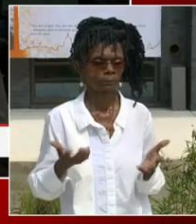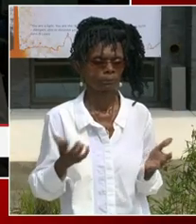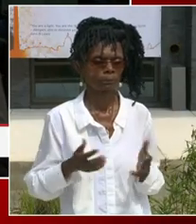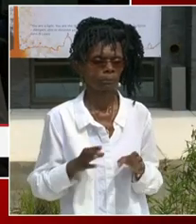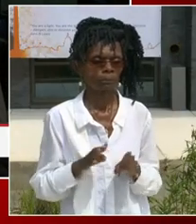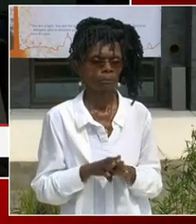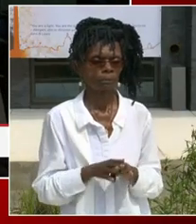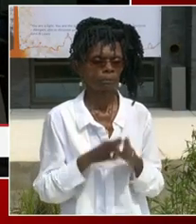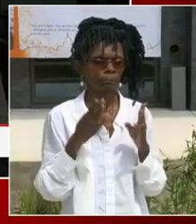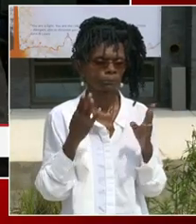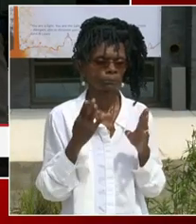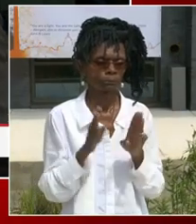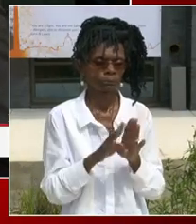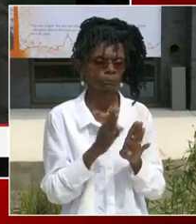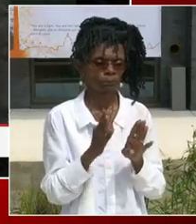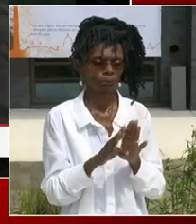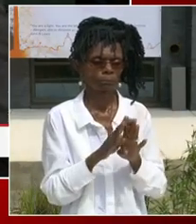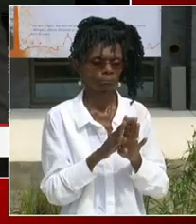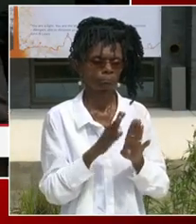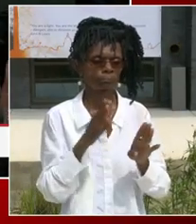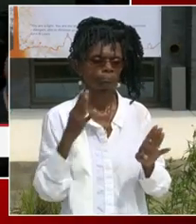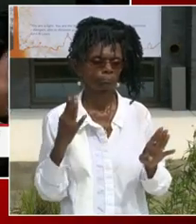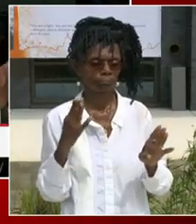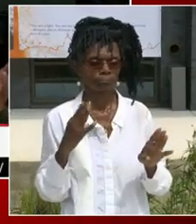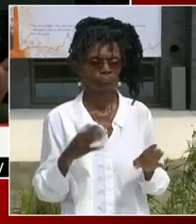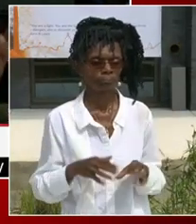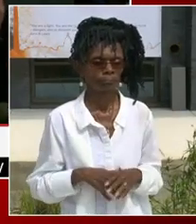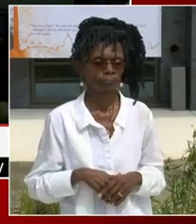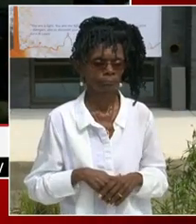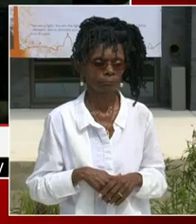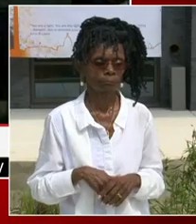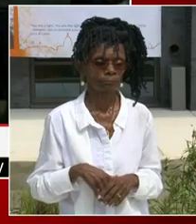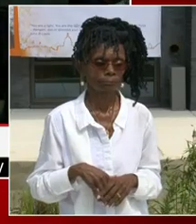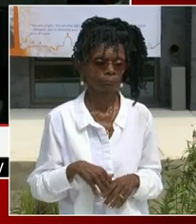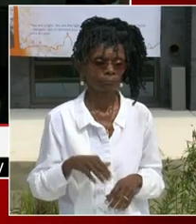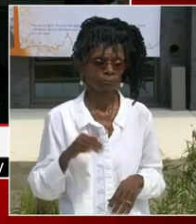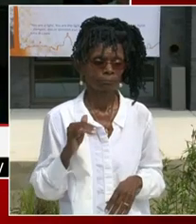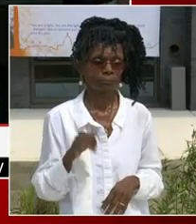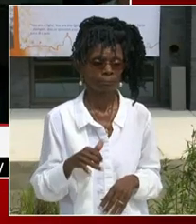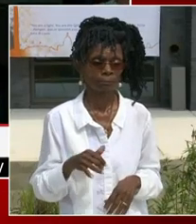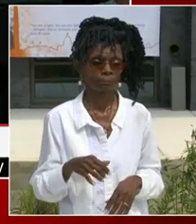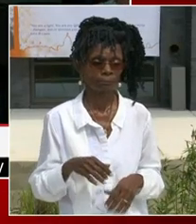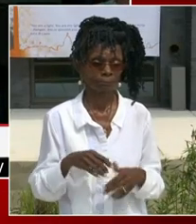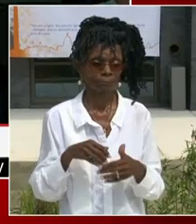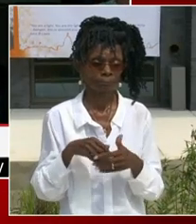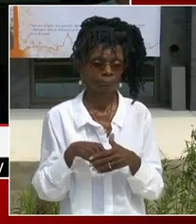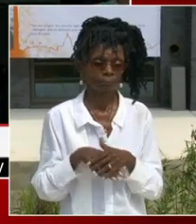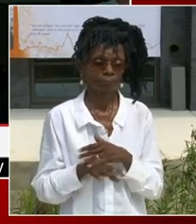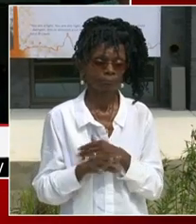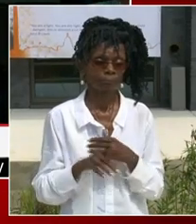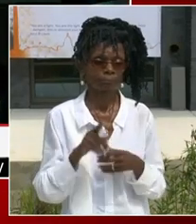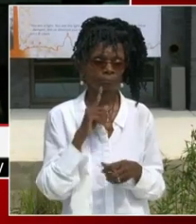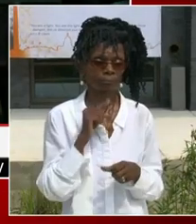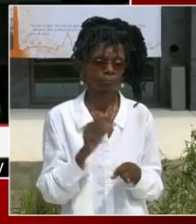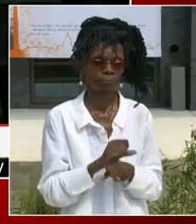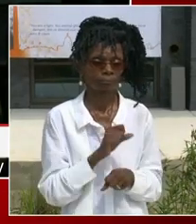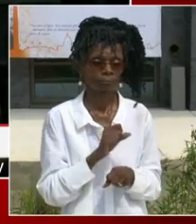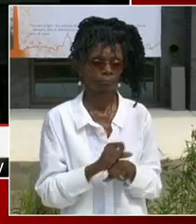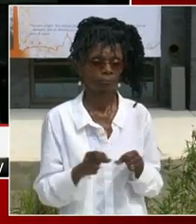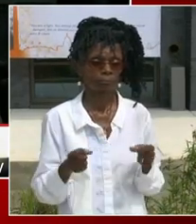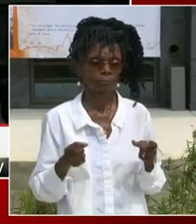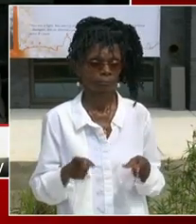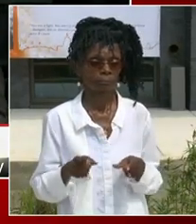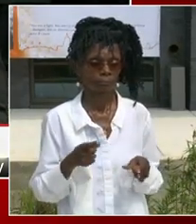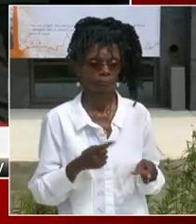we are truly opening our doors. So if you don't know, there are garage-style doors to every classroom,